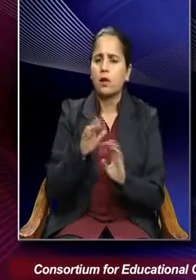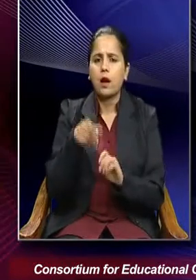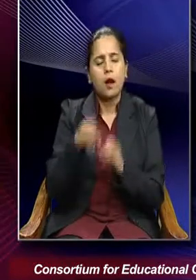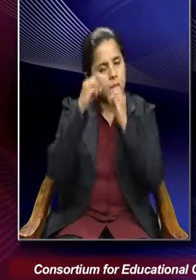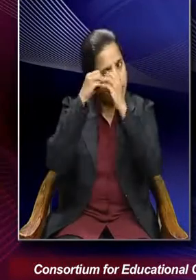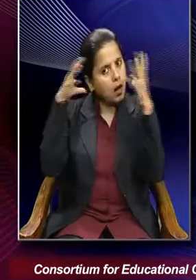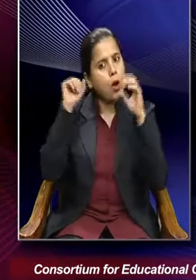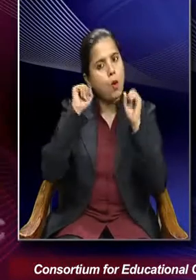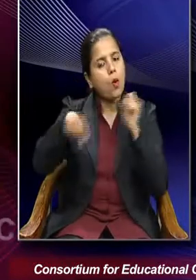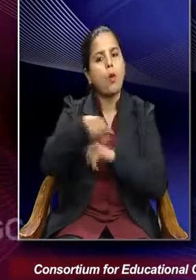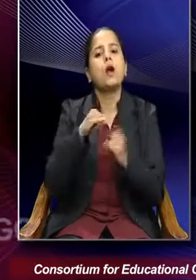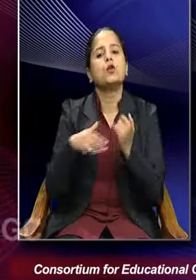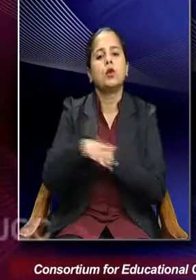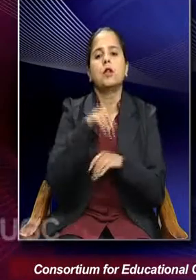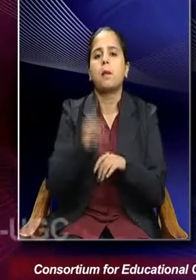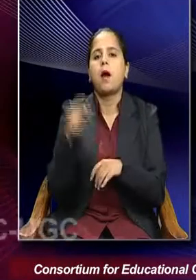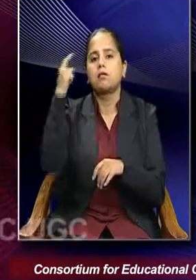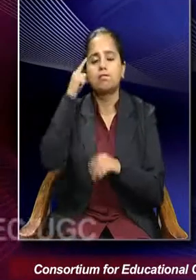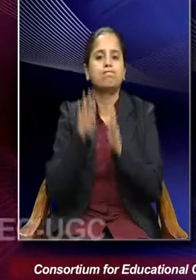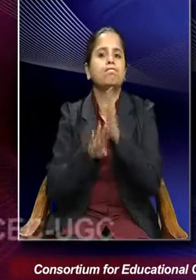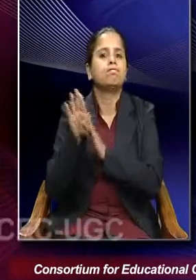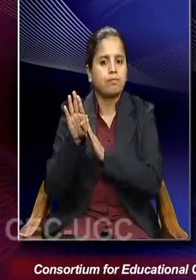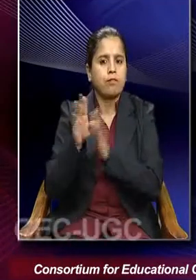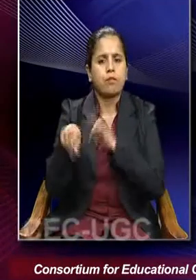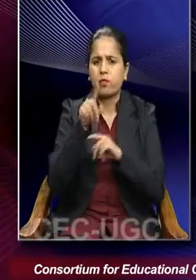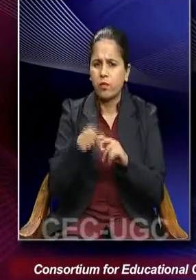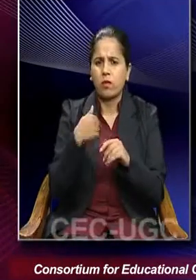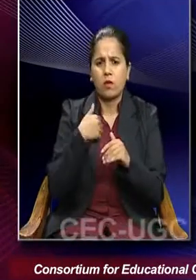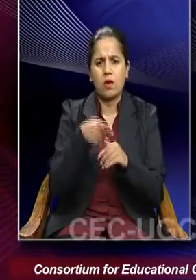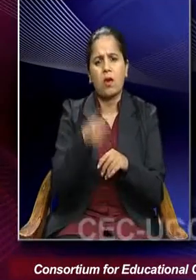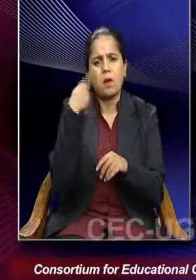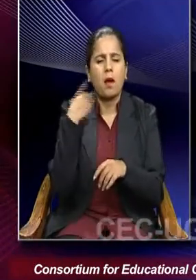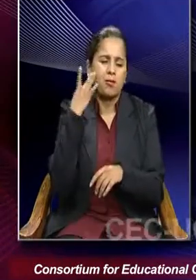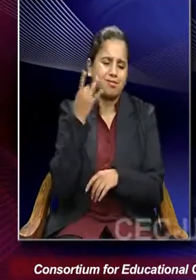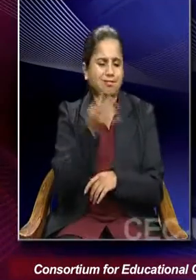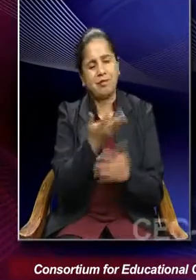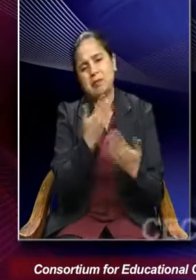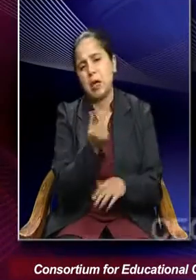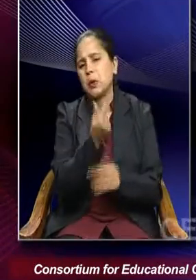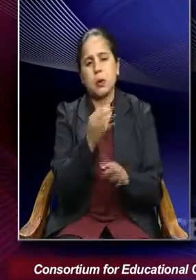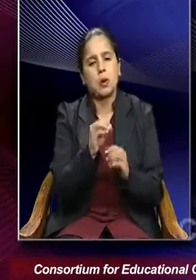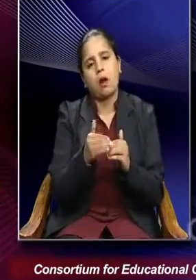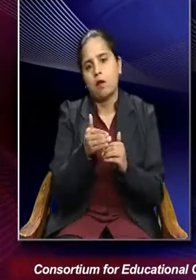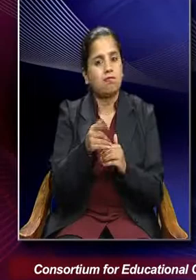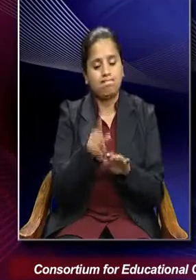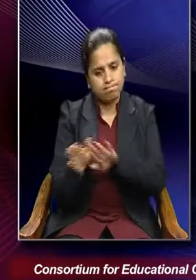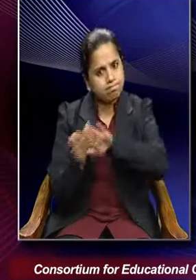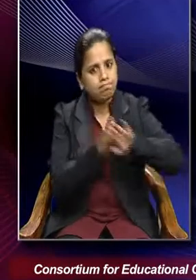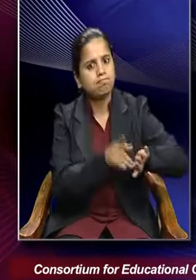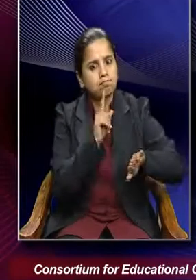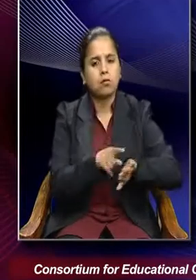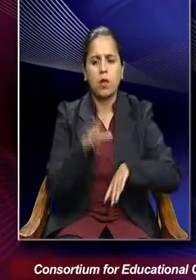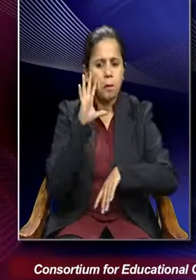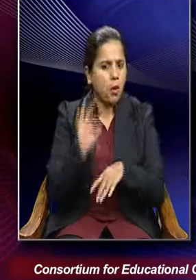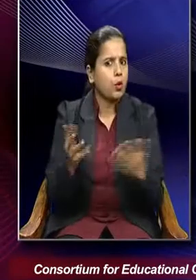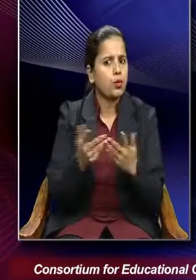sociologists have to develop. We need to go beyond this taken for granted. We need to go beyond what is obvious. We need